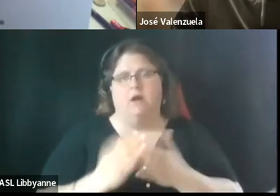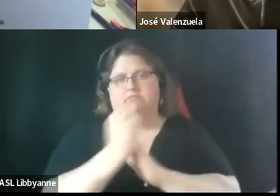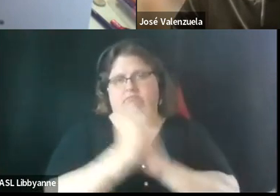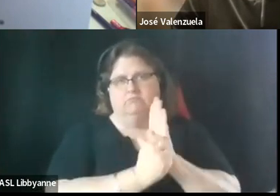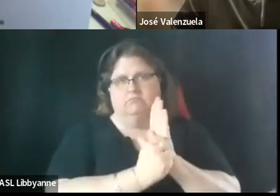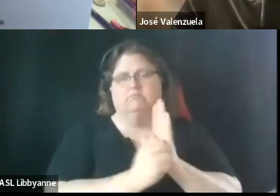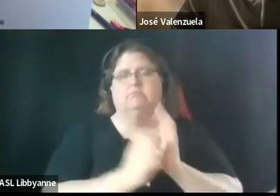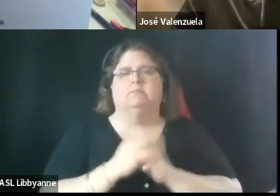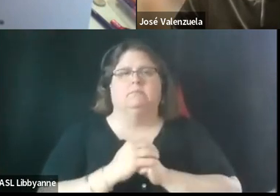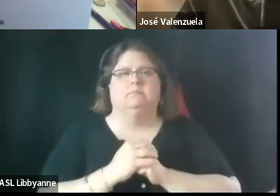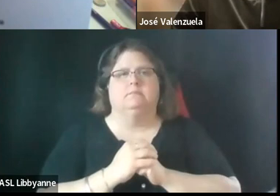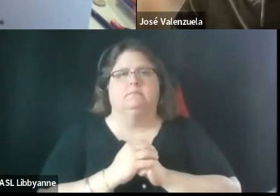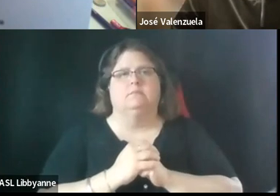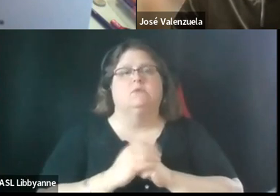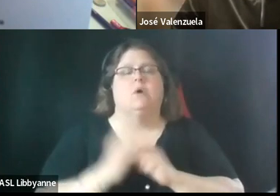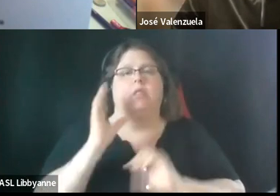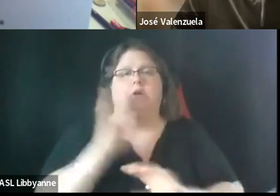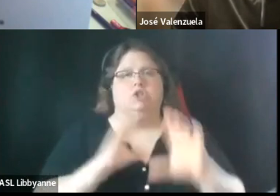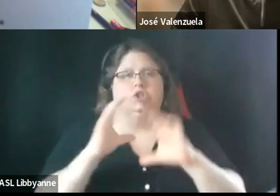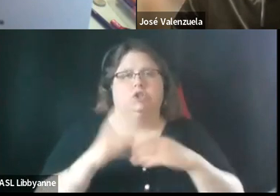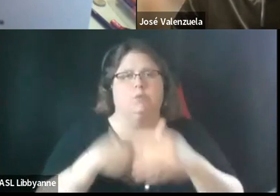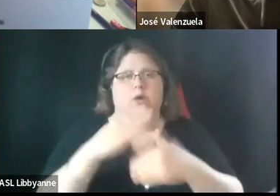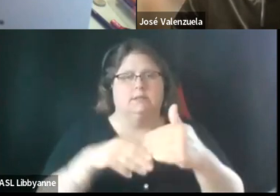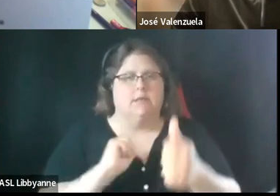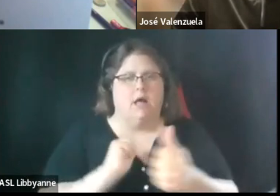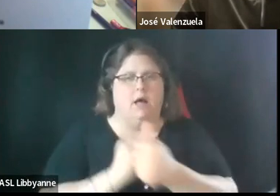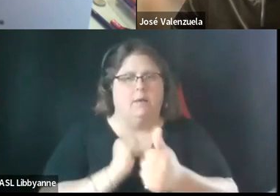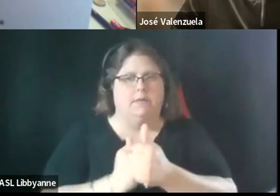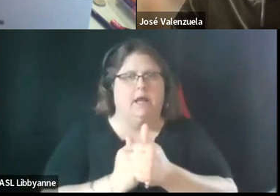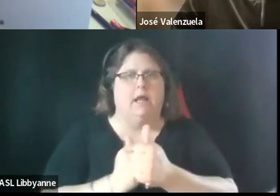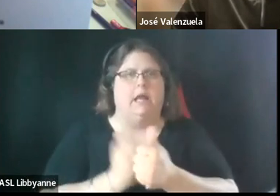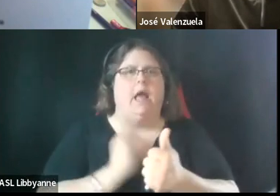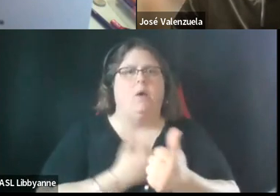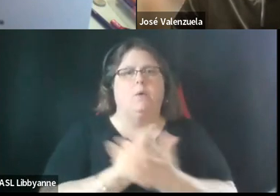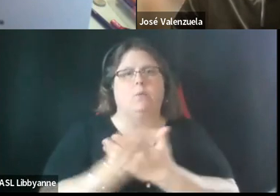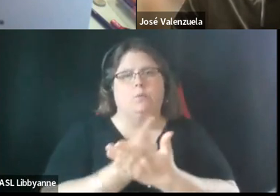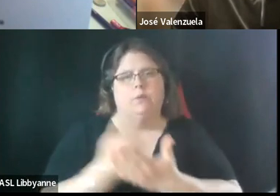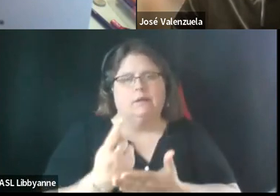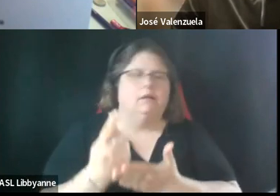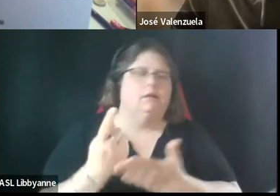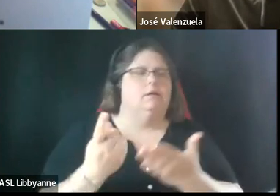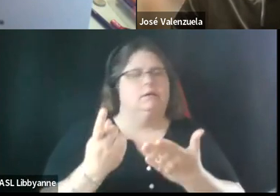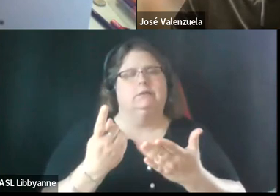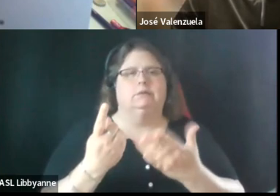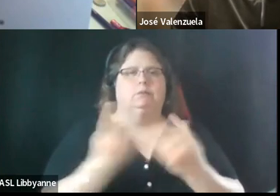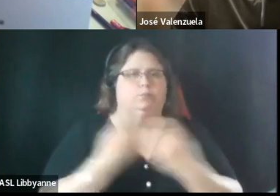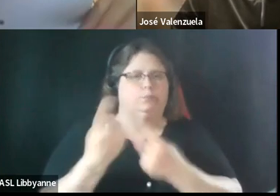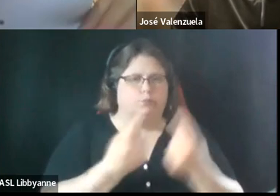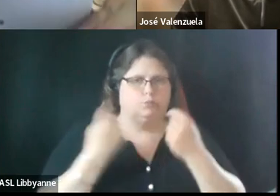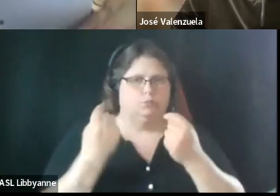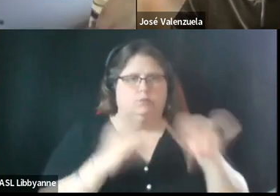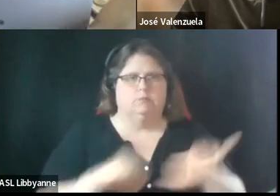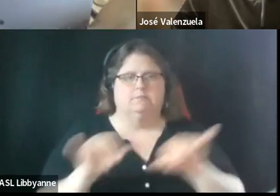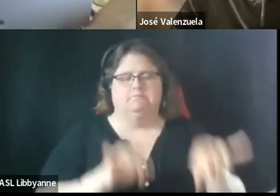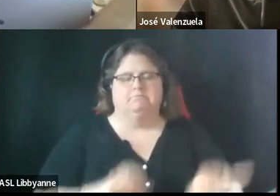is um the search process update it's it's basically our weekly housekeeping um in terms of what we've done and and